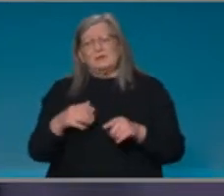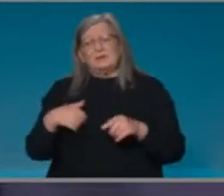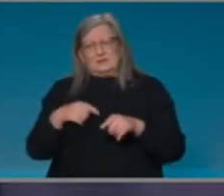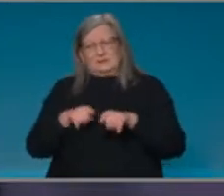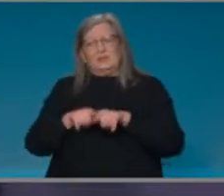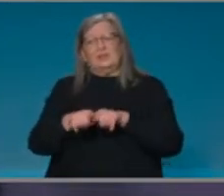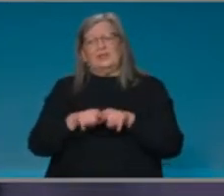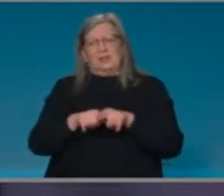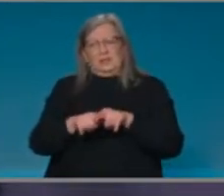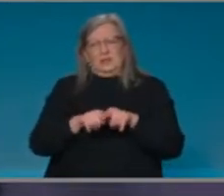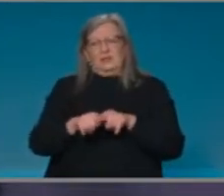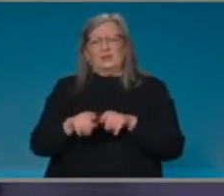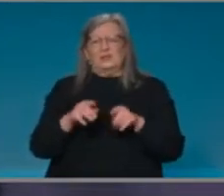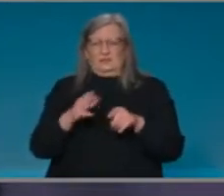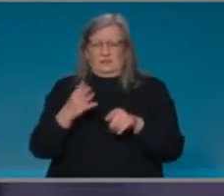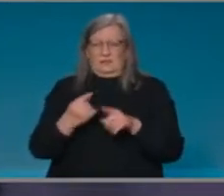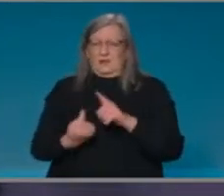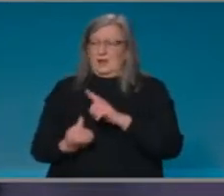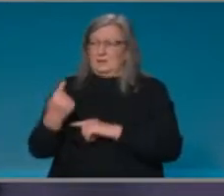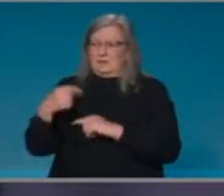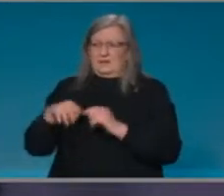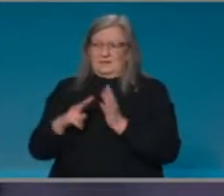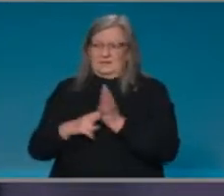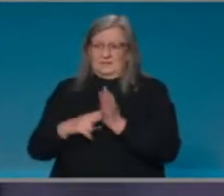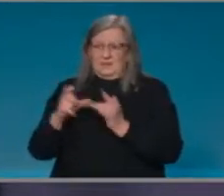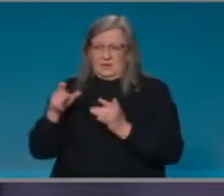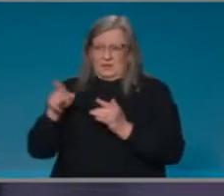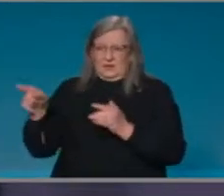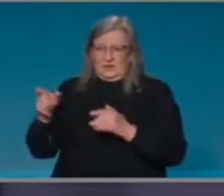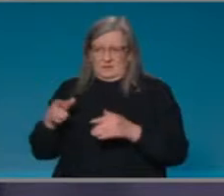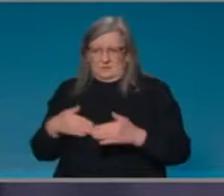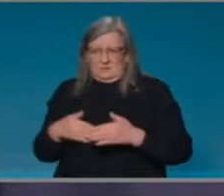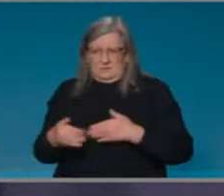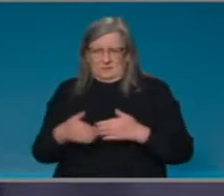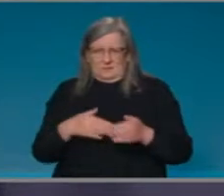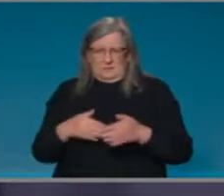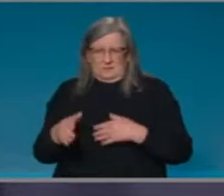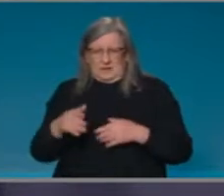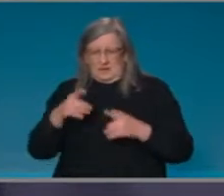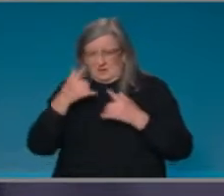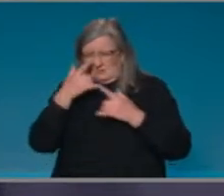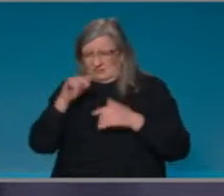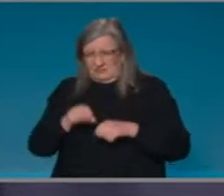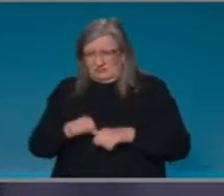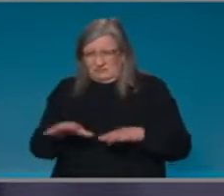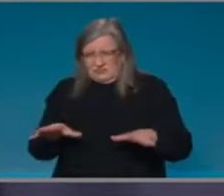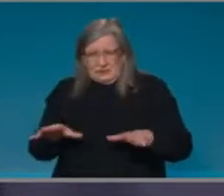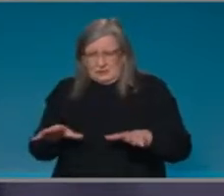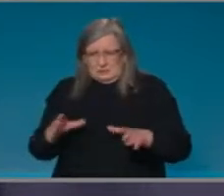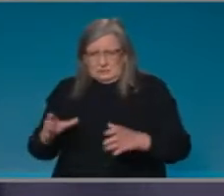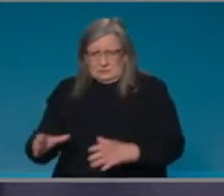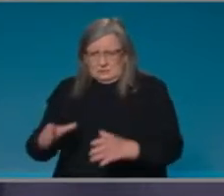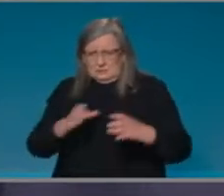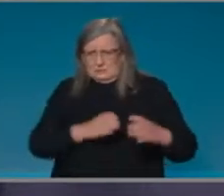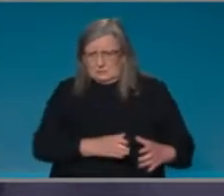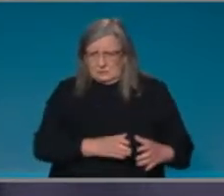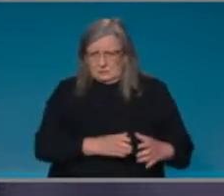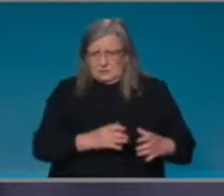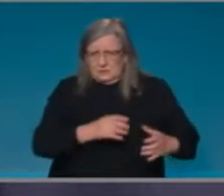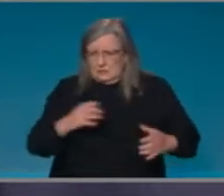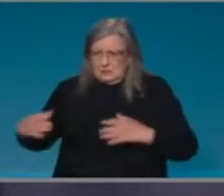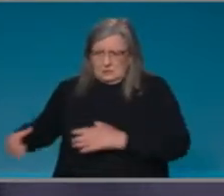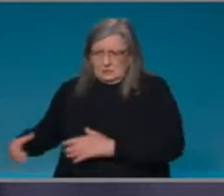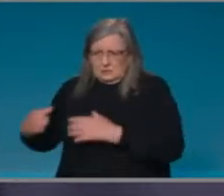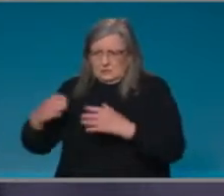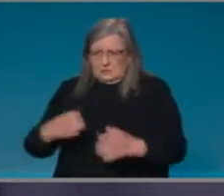about how you can safely managing furloughed staff, protecting staff and patients, but also being able to maintain services, critical